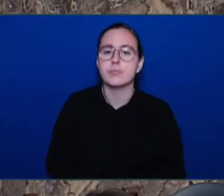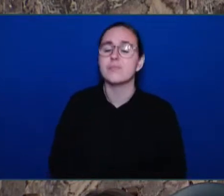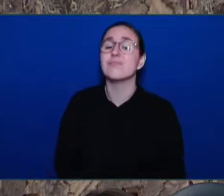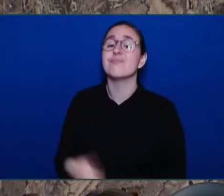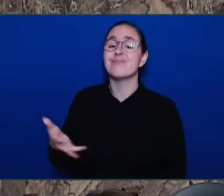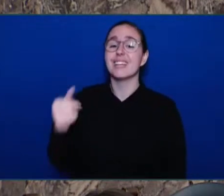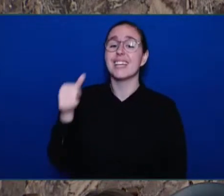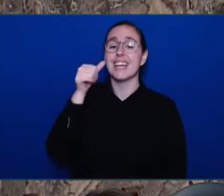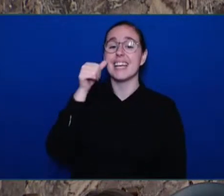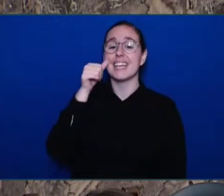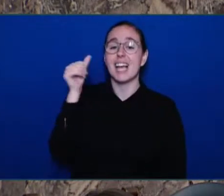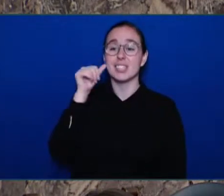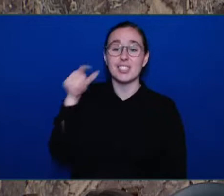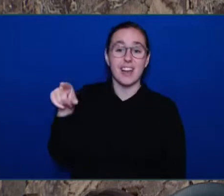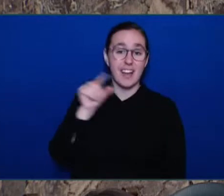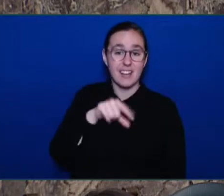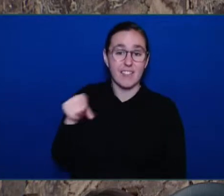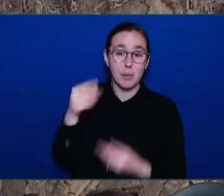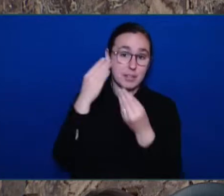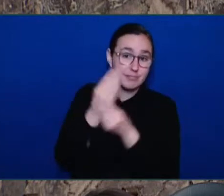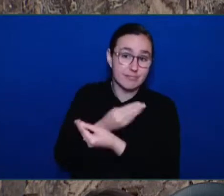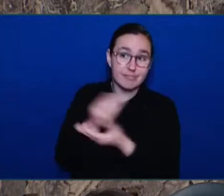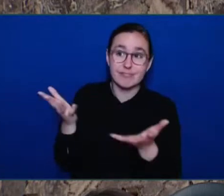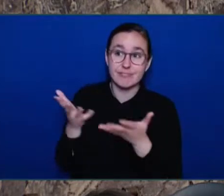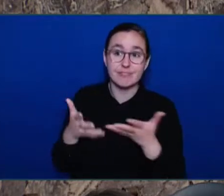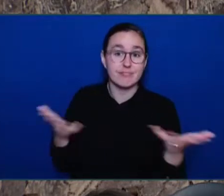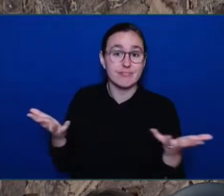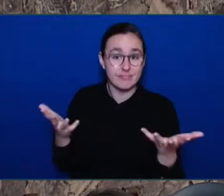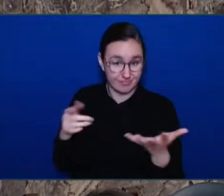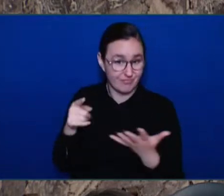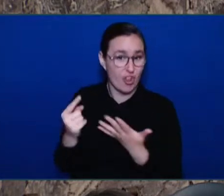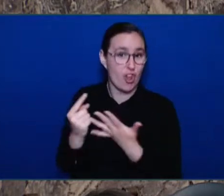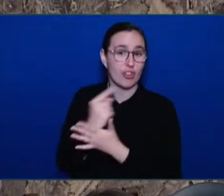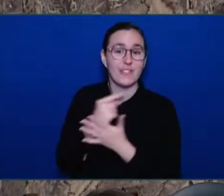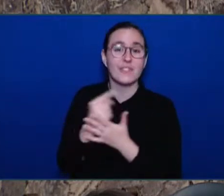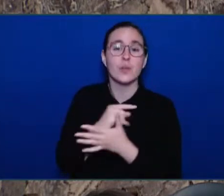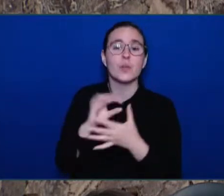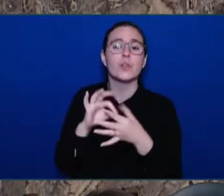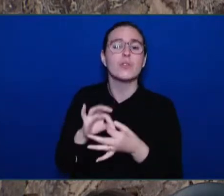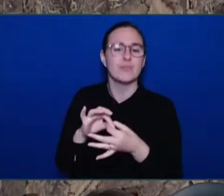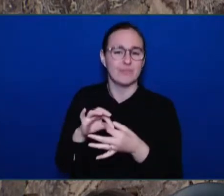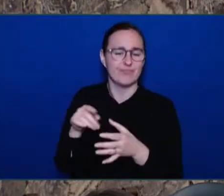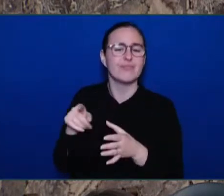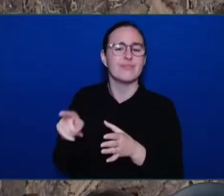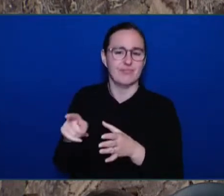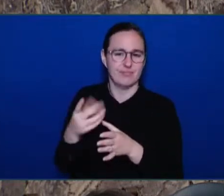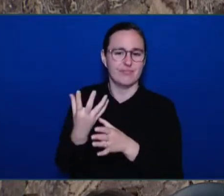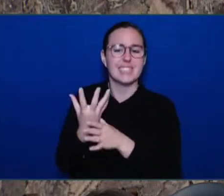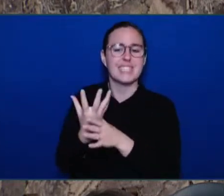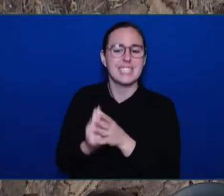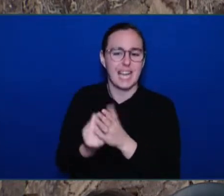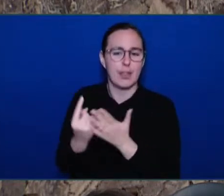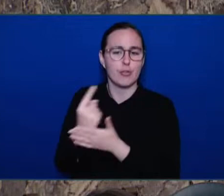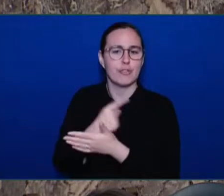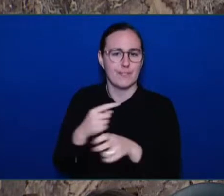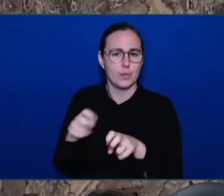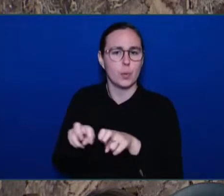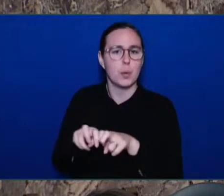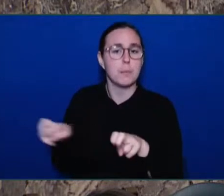Review Panel on the illicit drug toxicity deaths. The response was too little, too late.